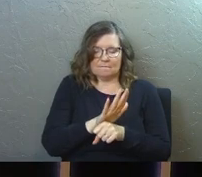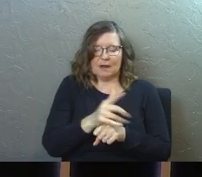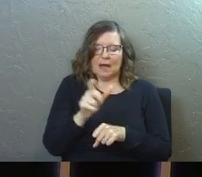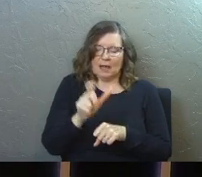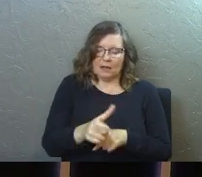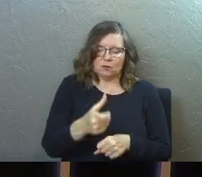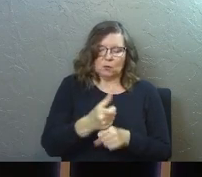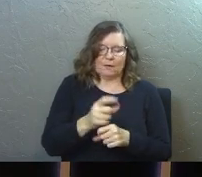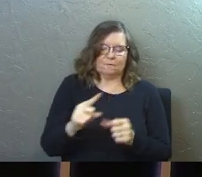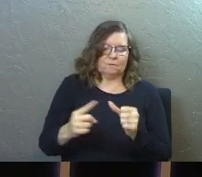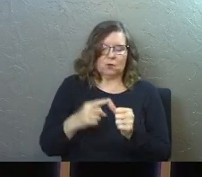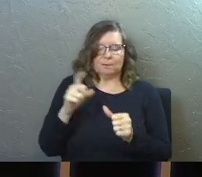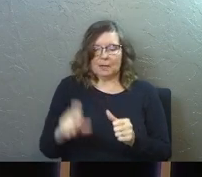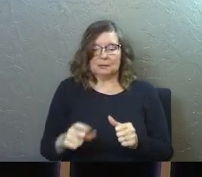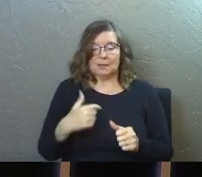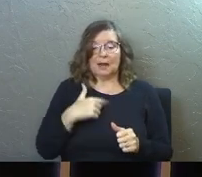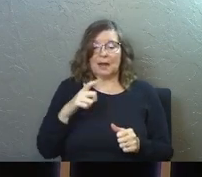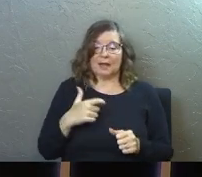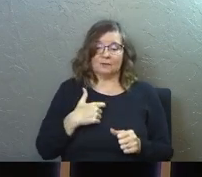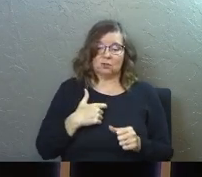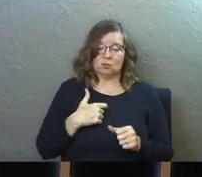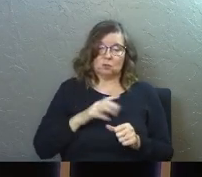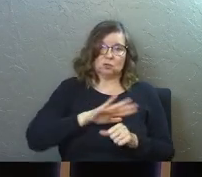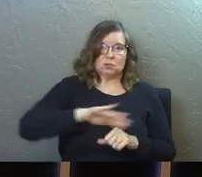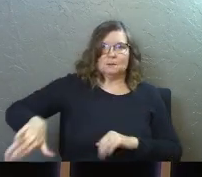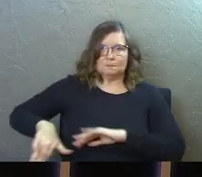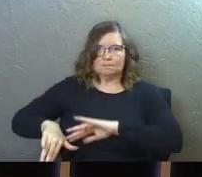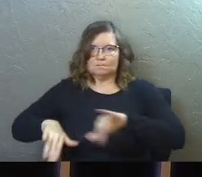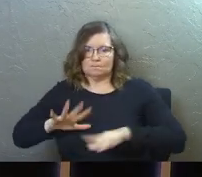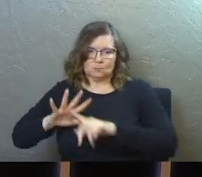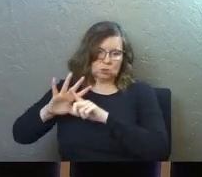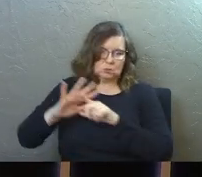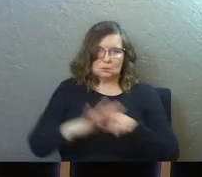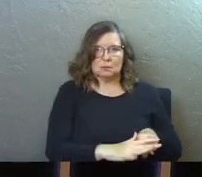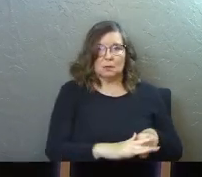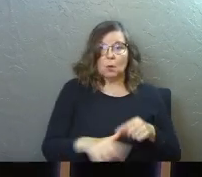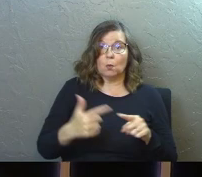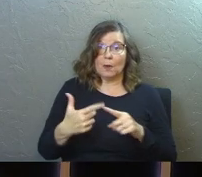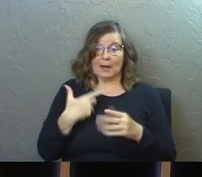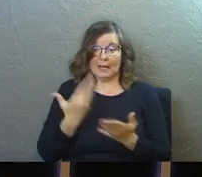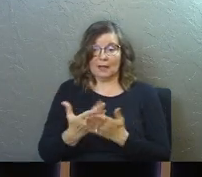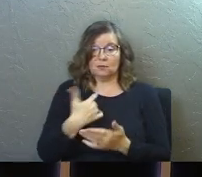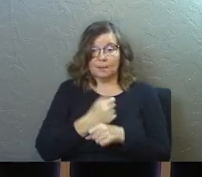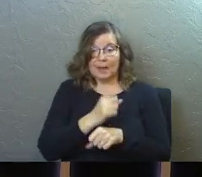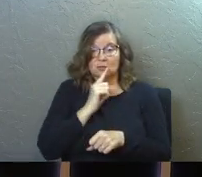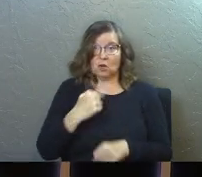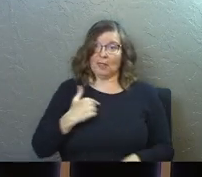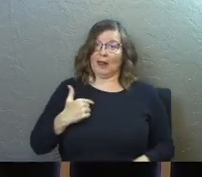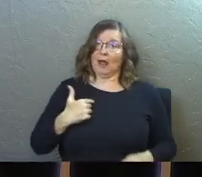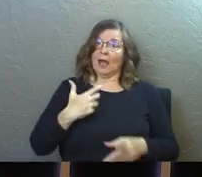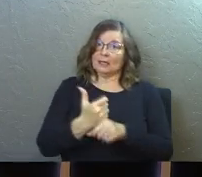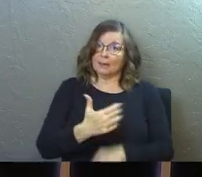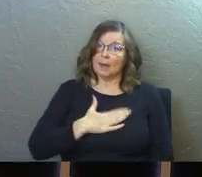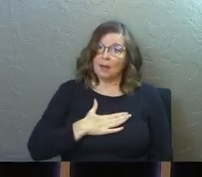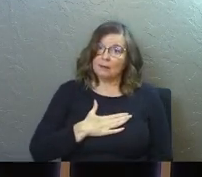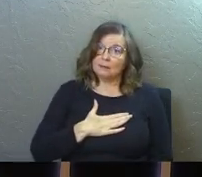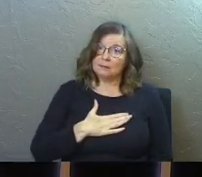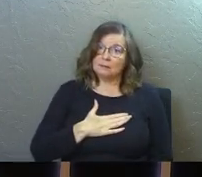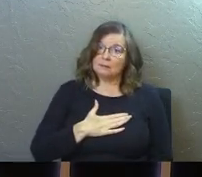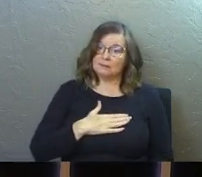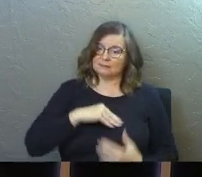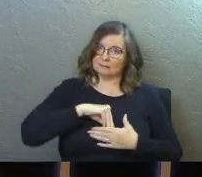I have to get there first. And I have to shove some other people down when I get there to make sure that I get mine.